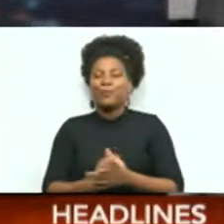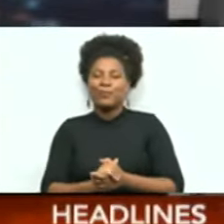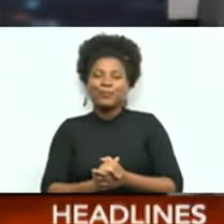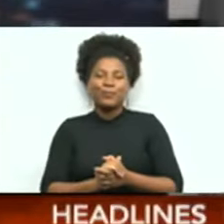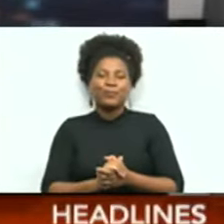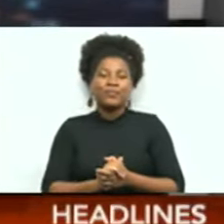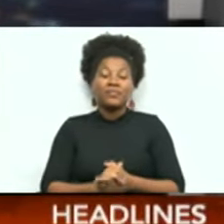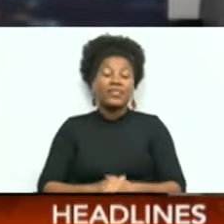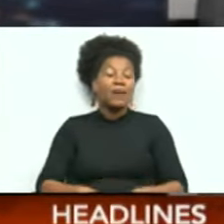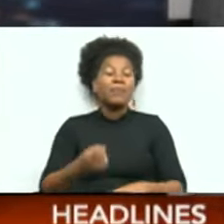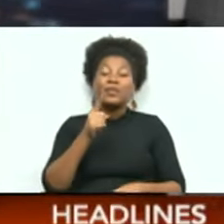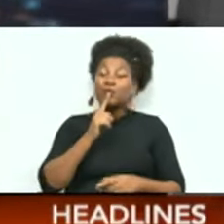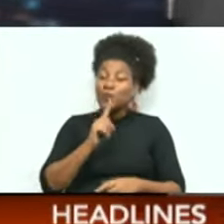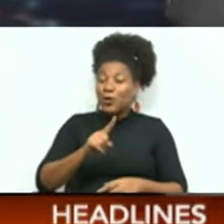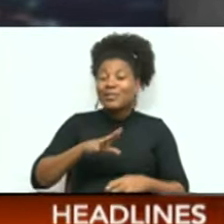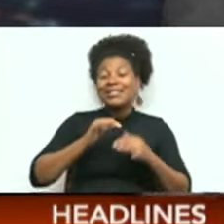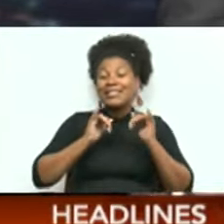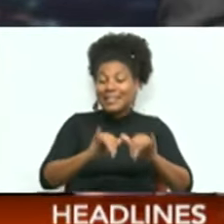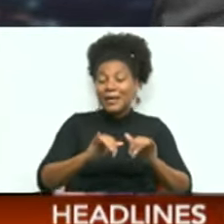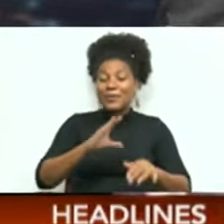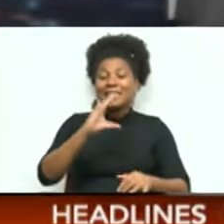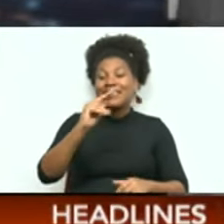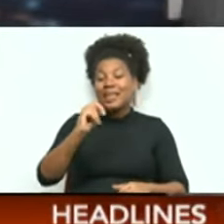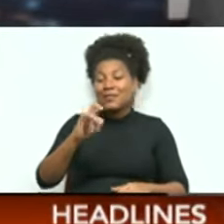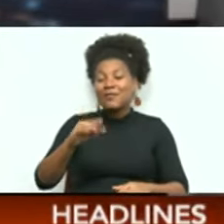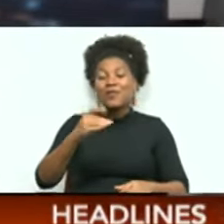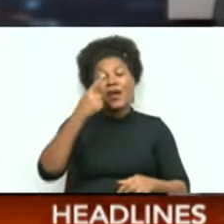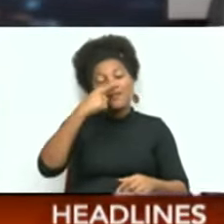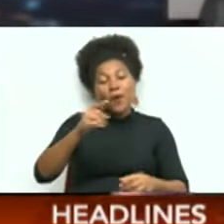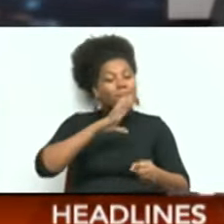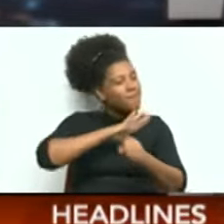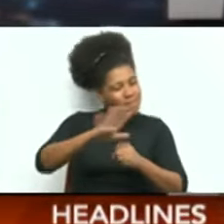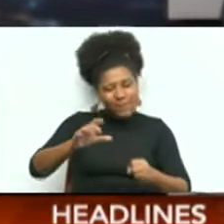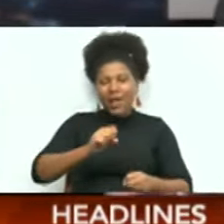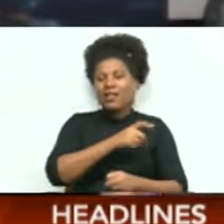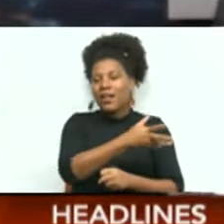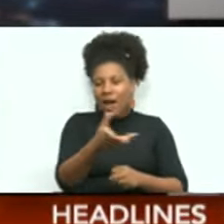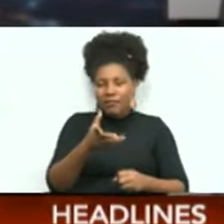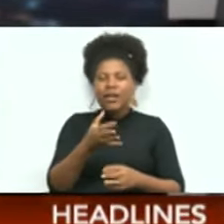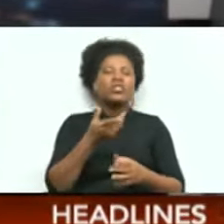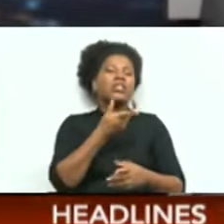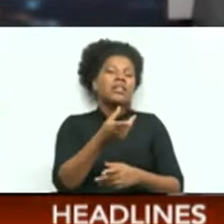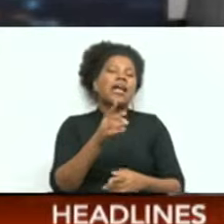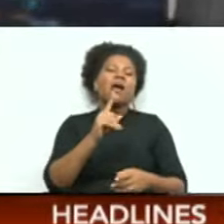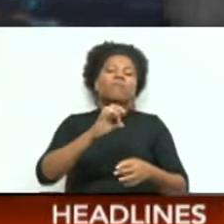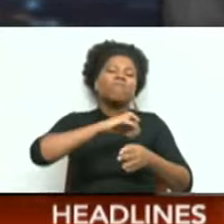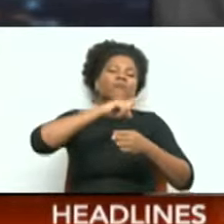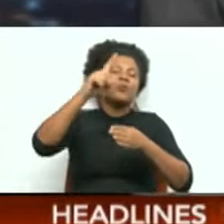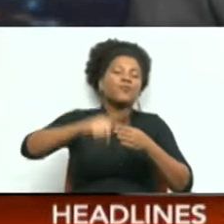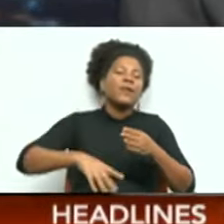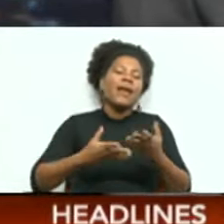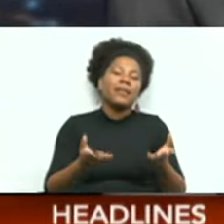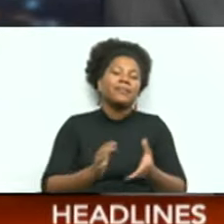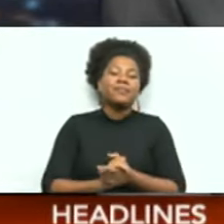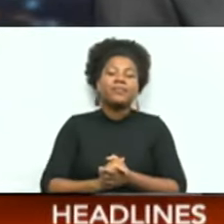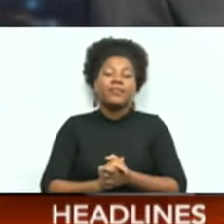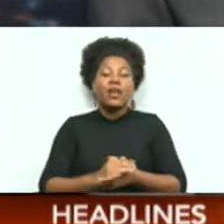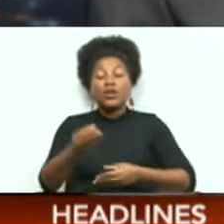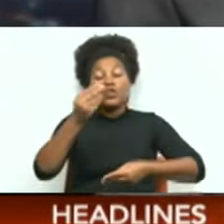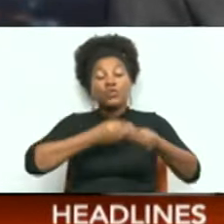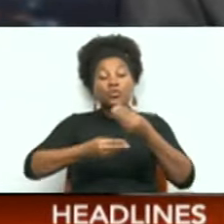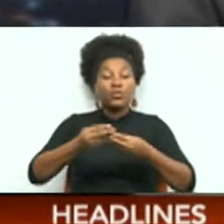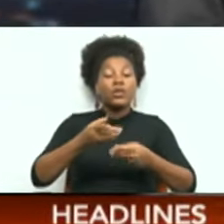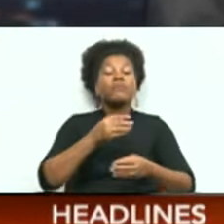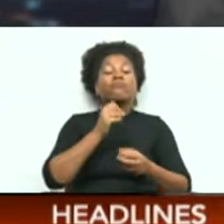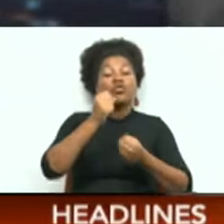Be sure to stay with CN23 Sport for full coverage of the Carifta Games throughout this week and into the weekend. Switching sports, over the weekend, the Dial